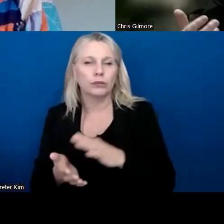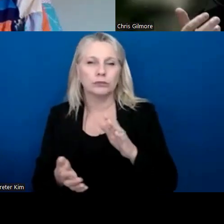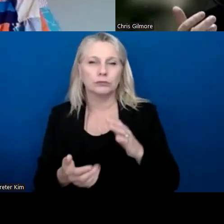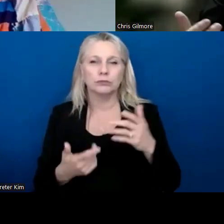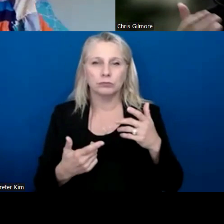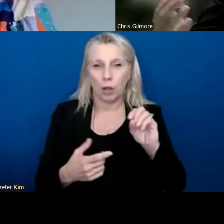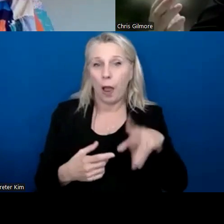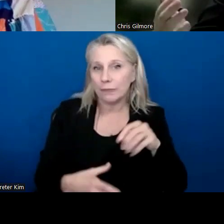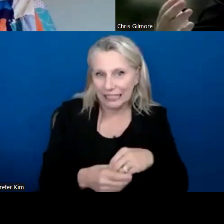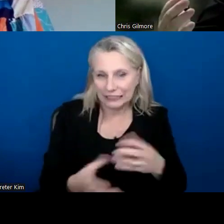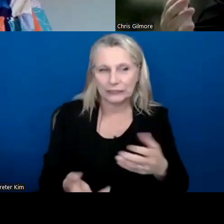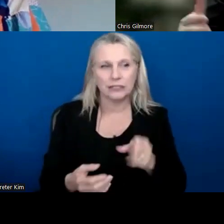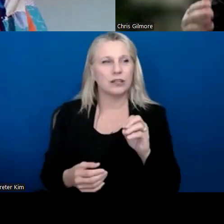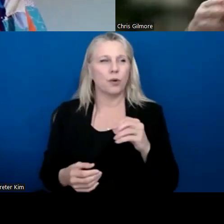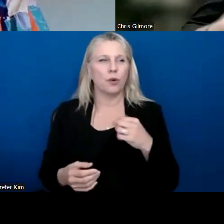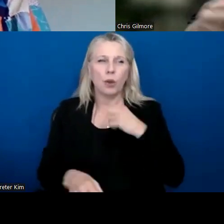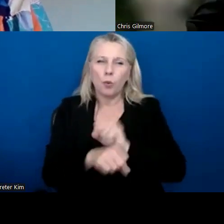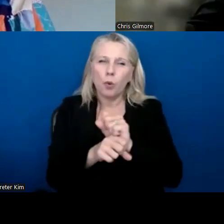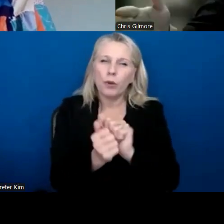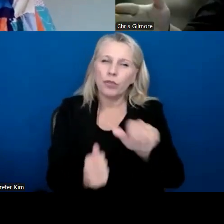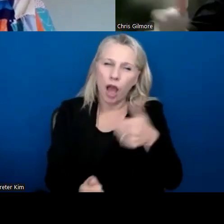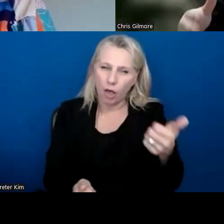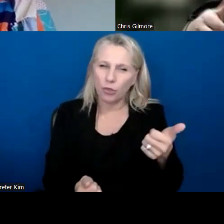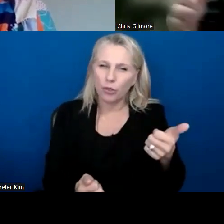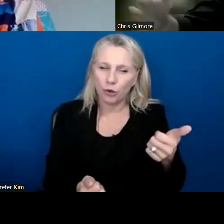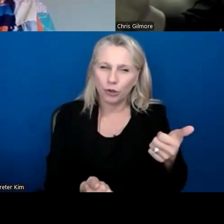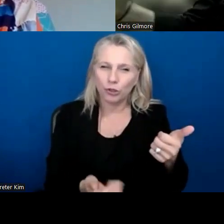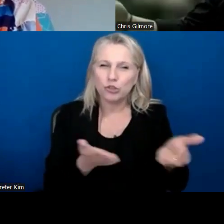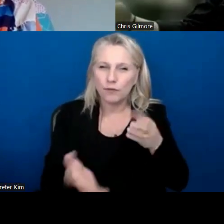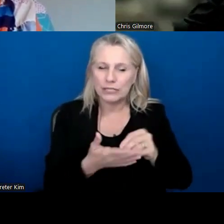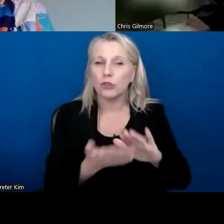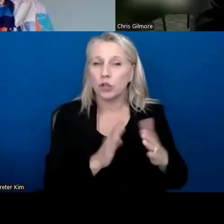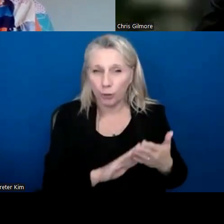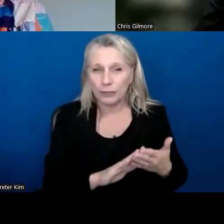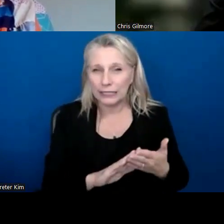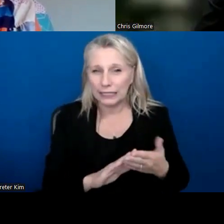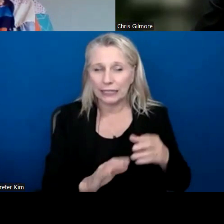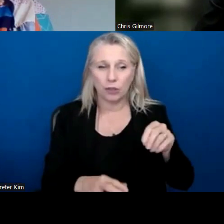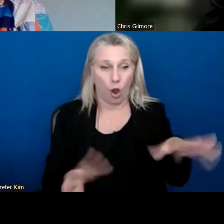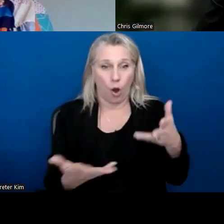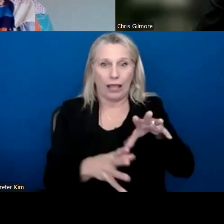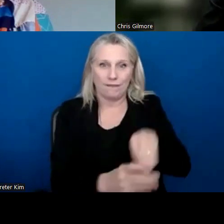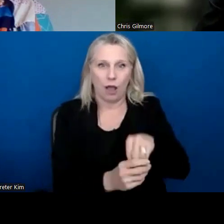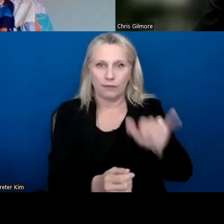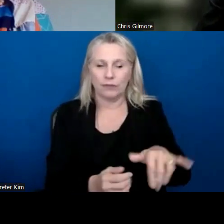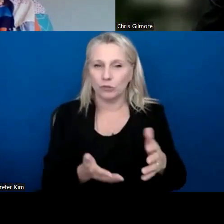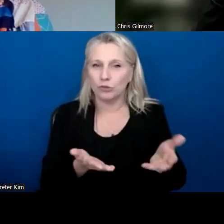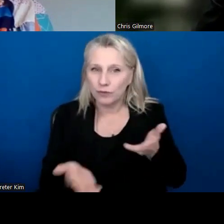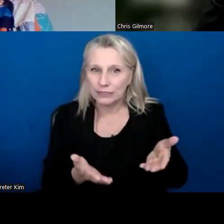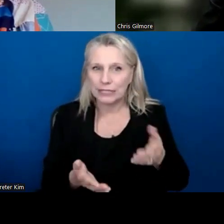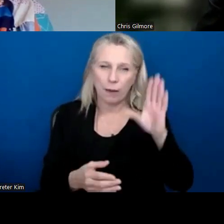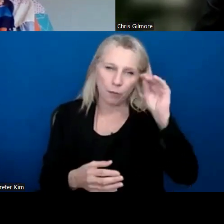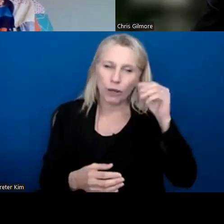in the community that, that if a child's in those services, they're already opted in kind of a thing like boys and girls club,